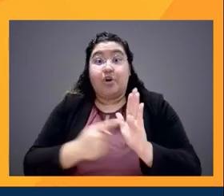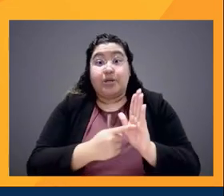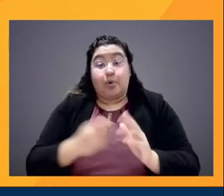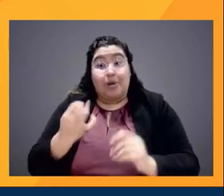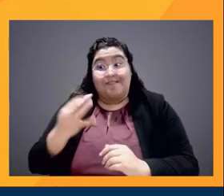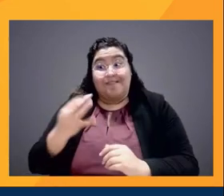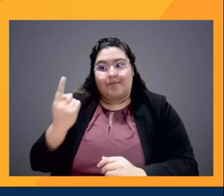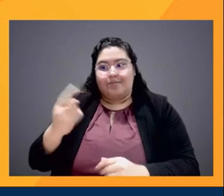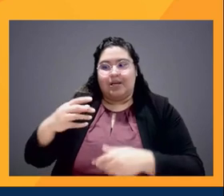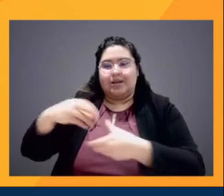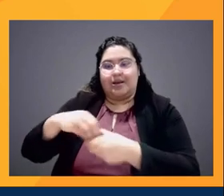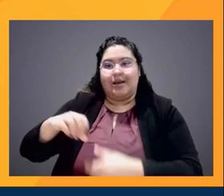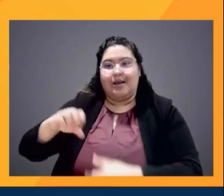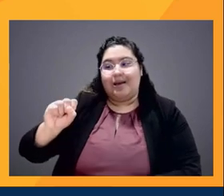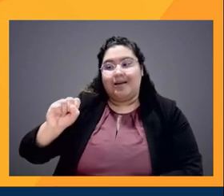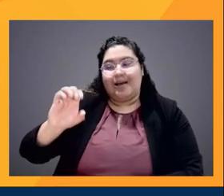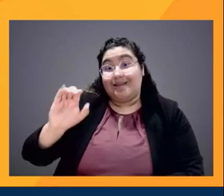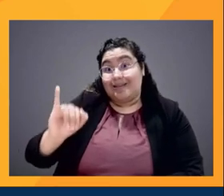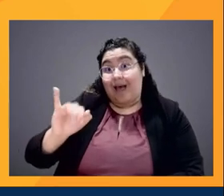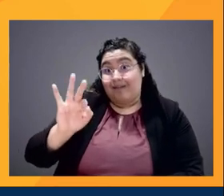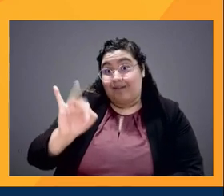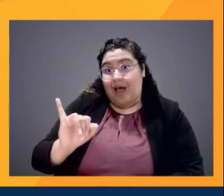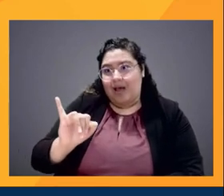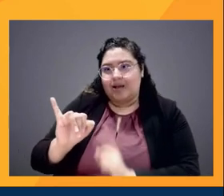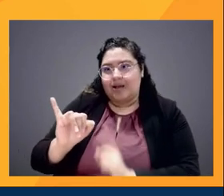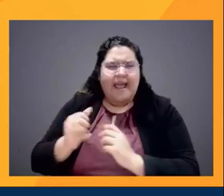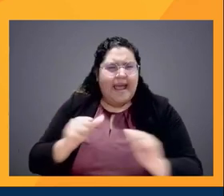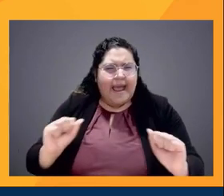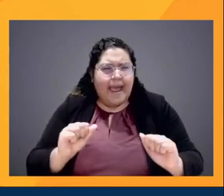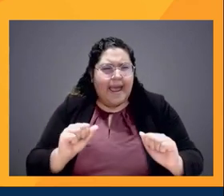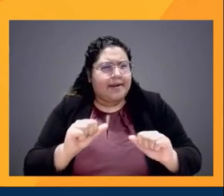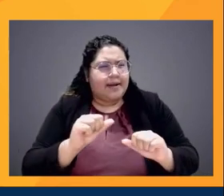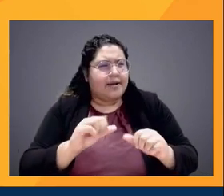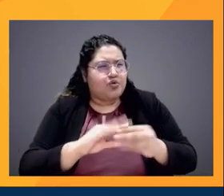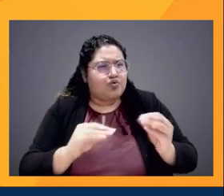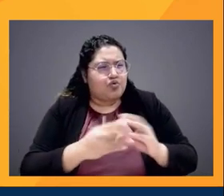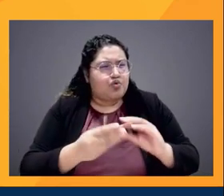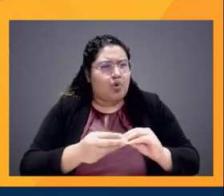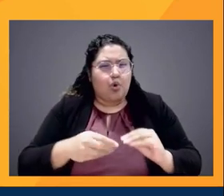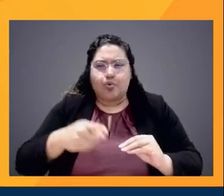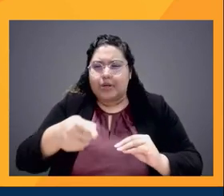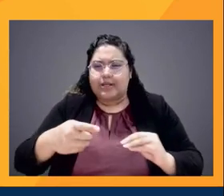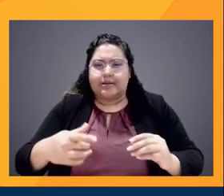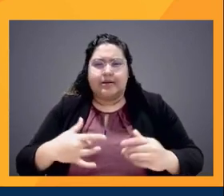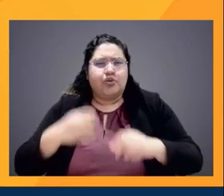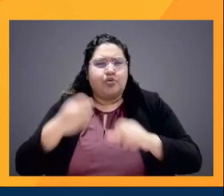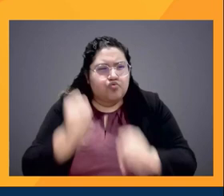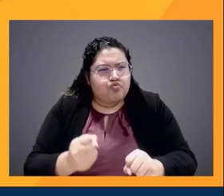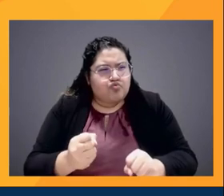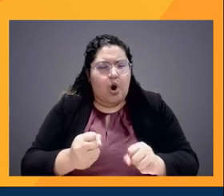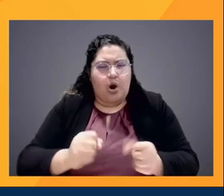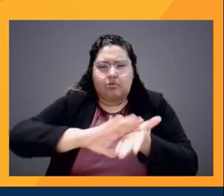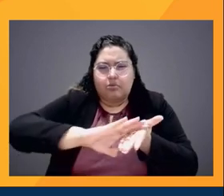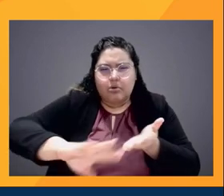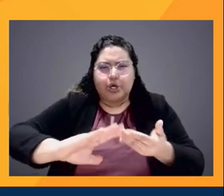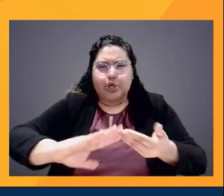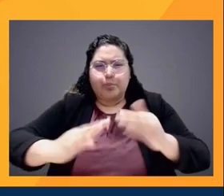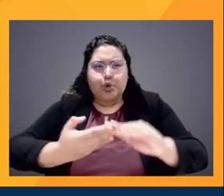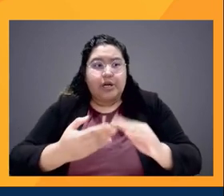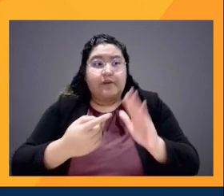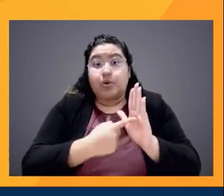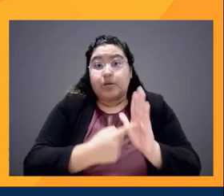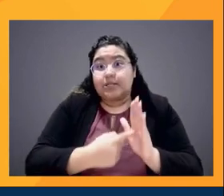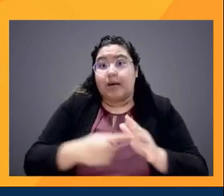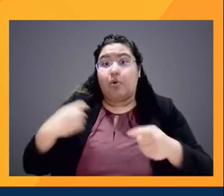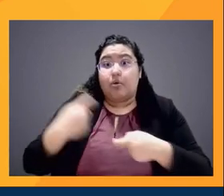is there a sci-fi story that has an underrepresented audience, whether it's African-American or Latinx, which is my job to bring that information